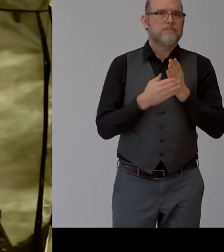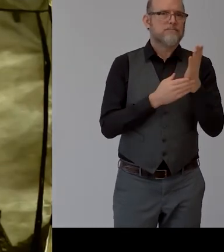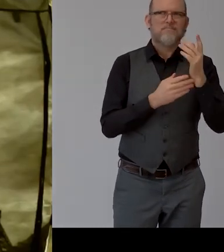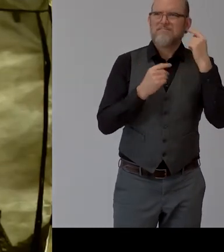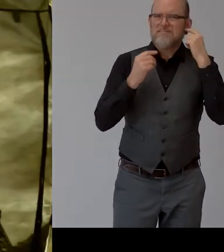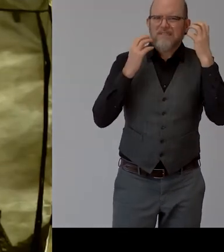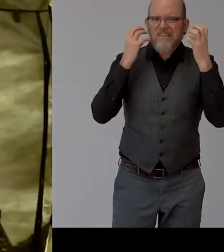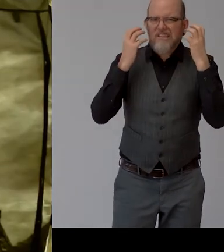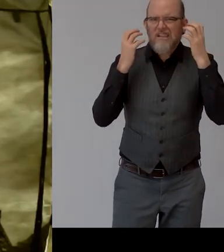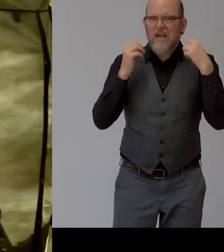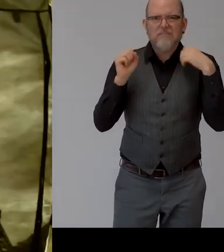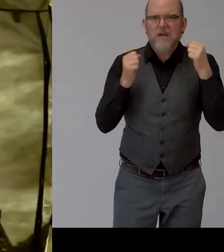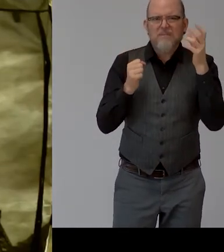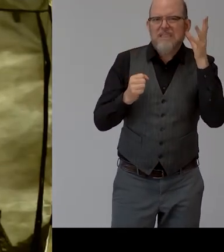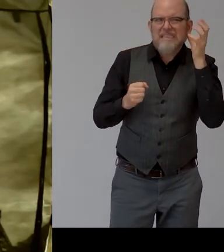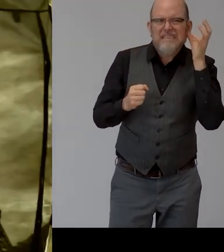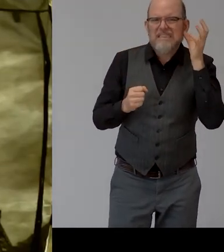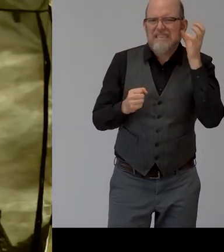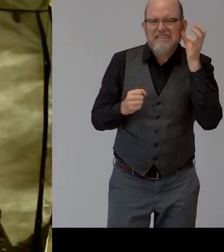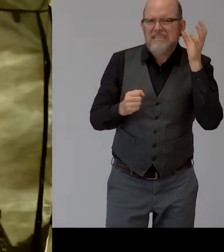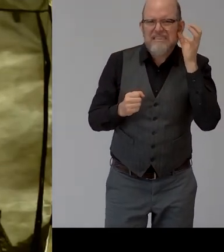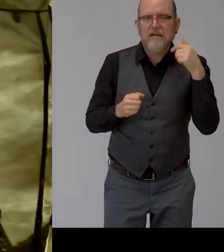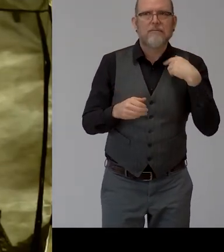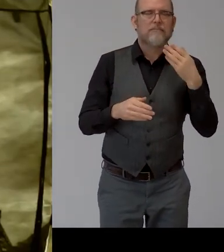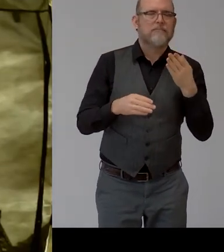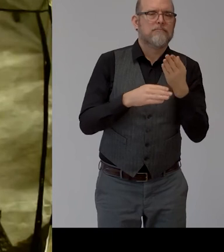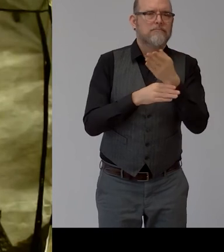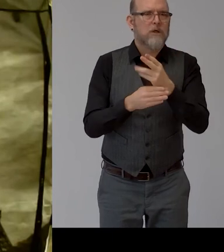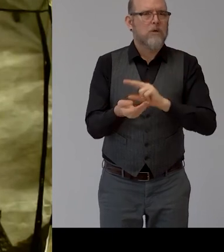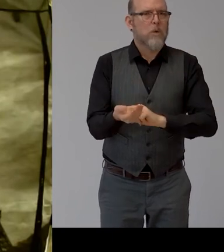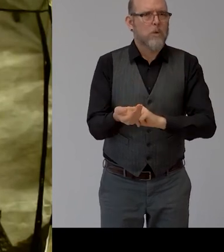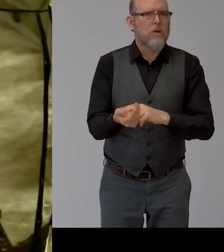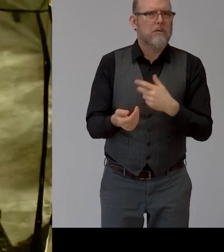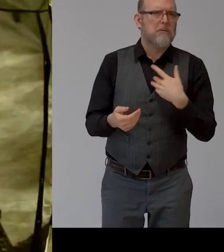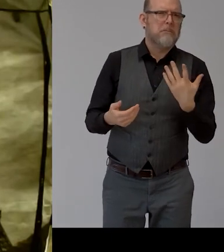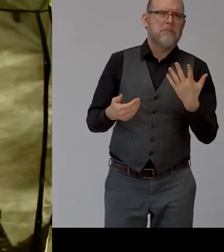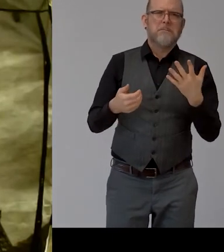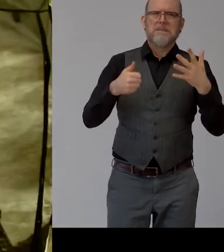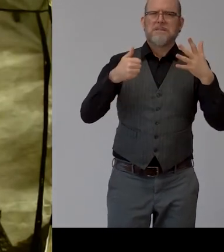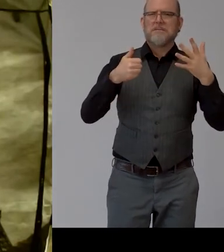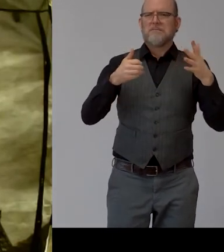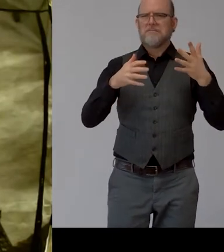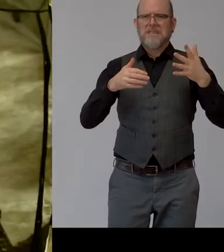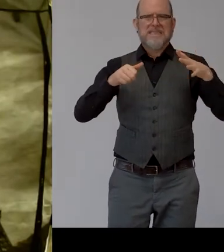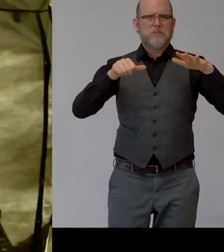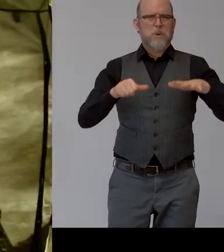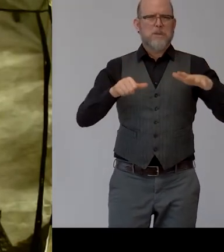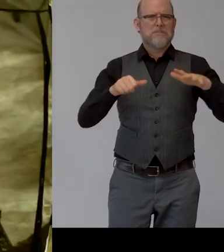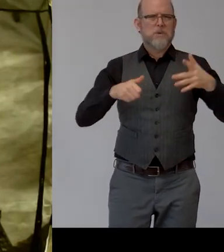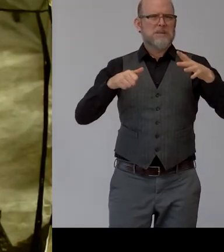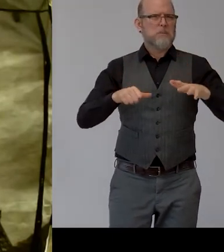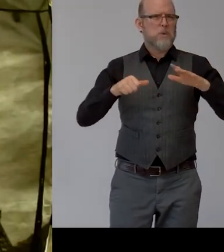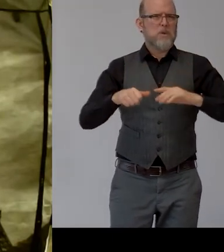to the doctors when i was about six months old and yeah the doctor approved